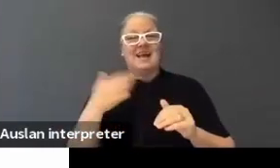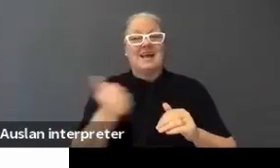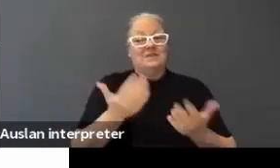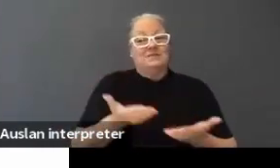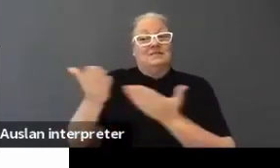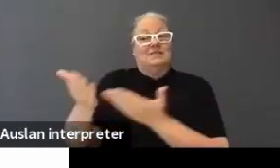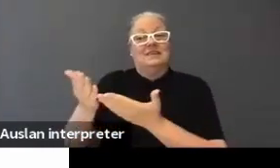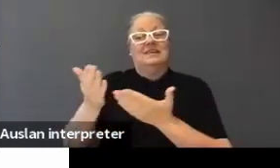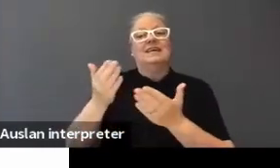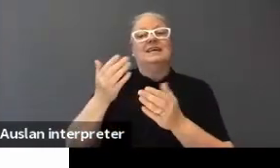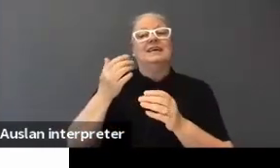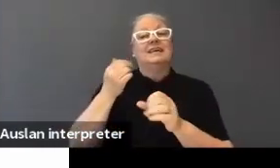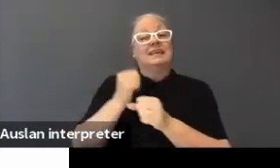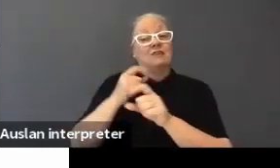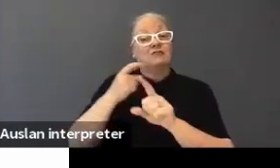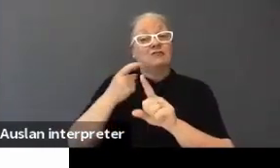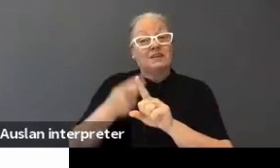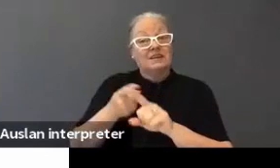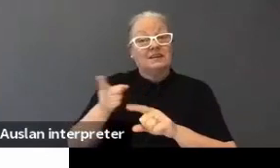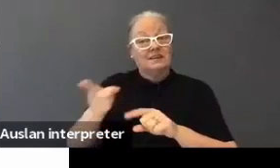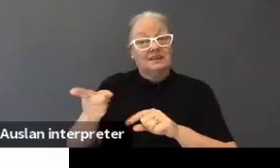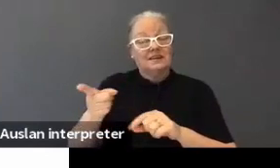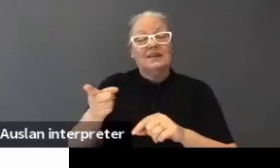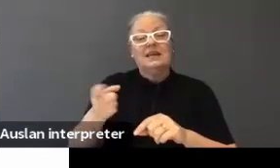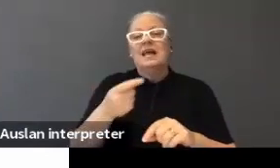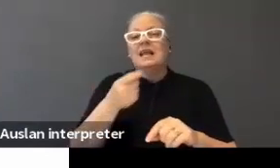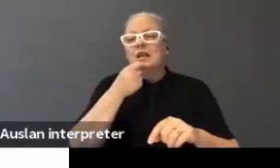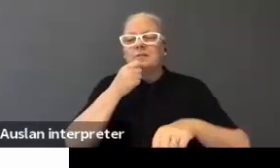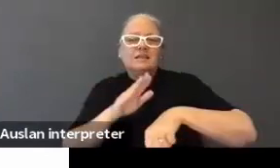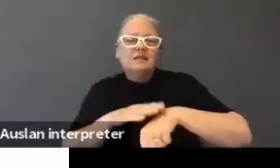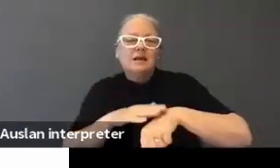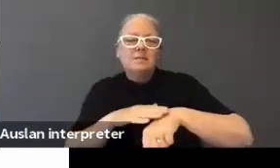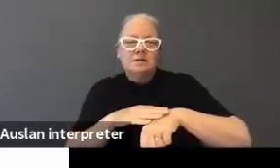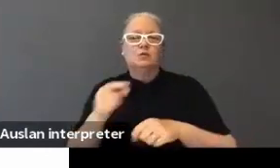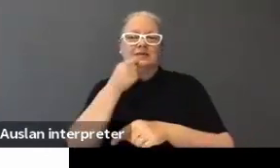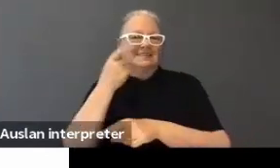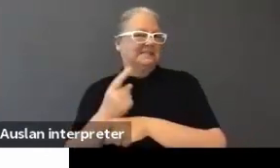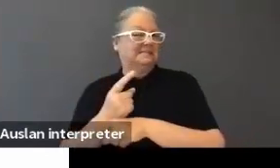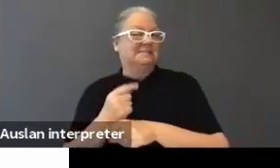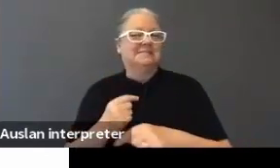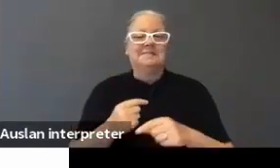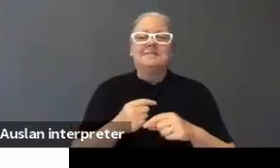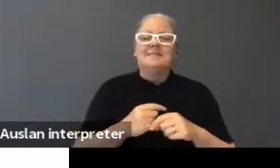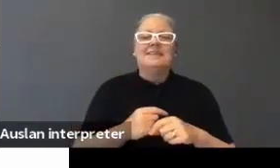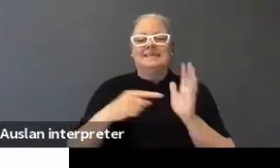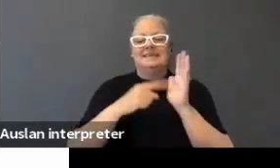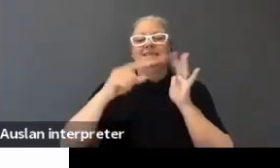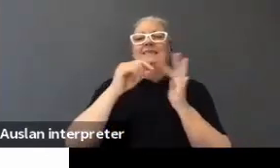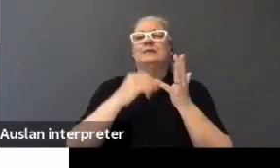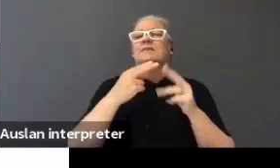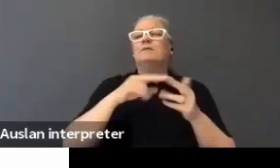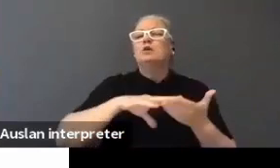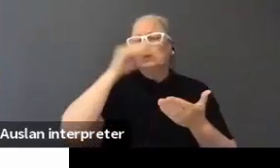a little bit of time to say something. Tips for students. We've talked about that.